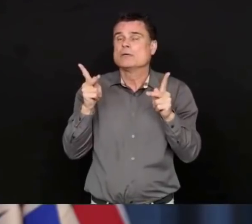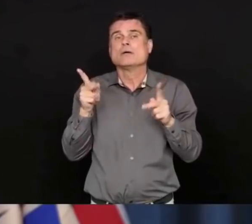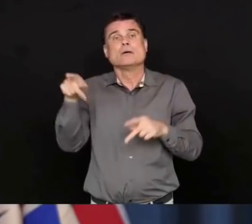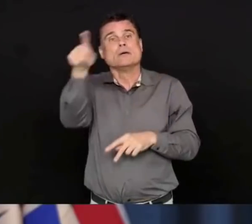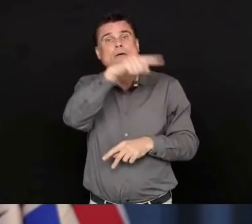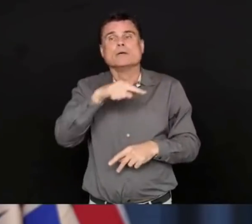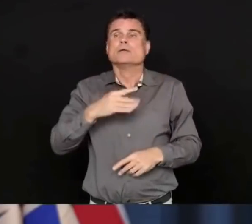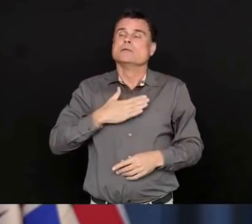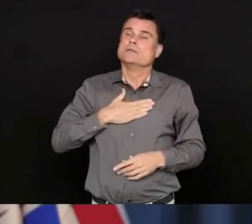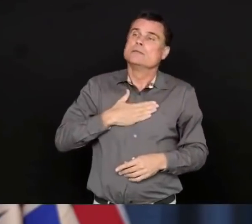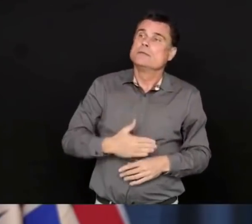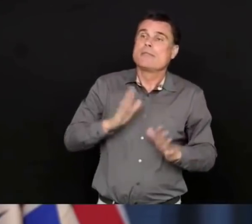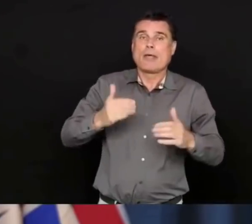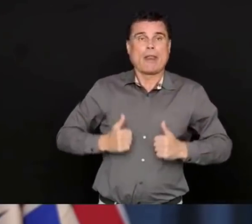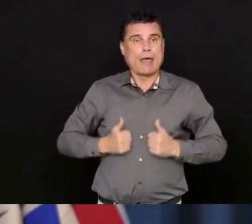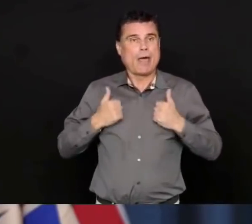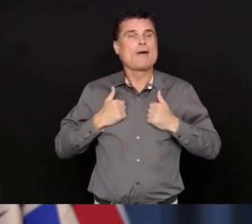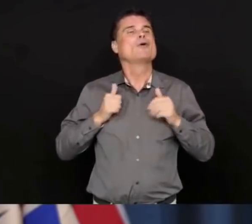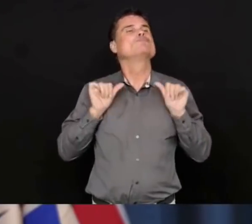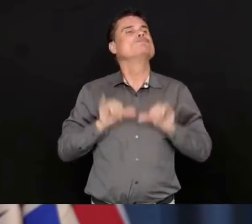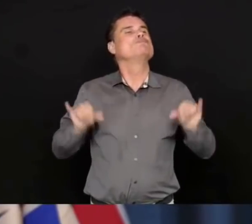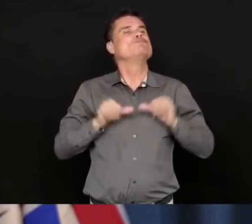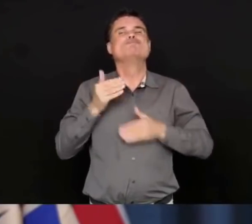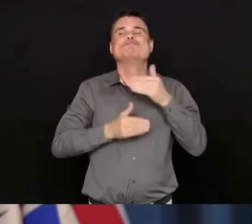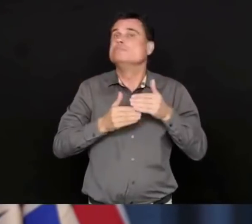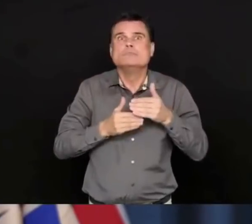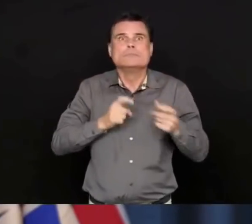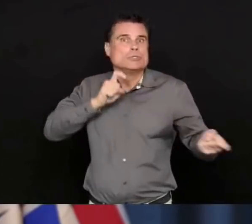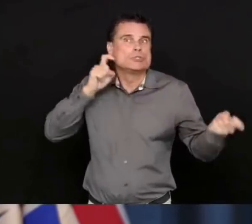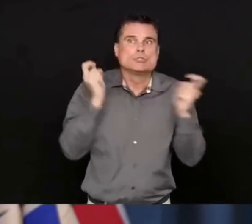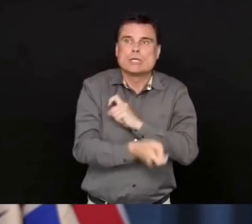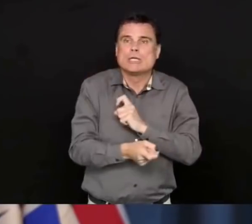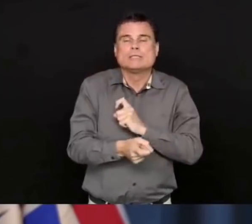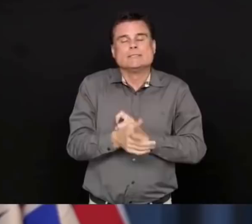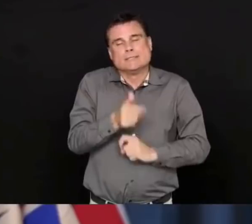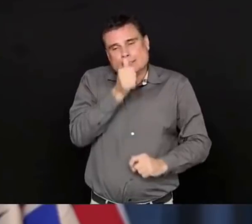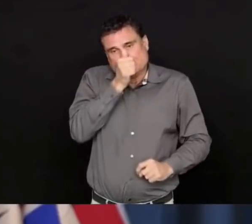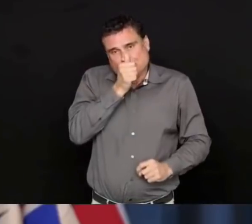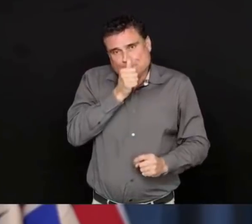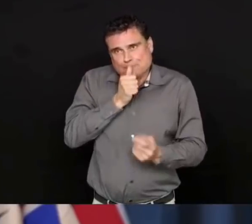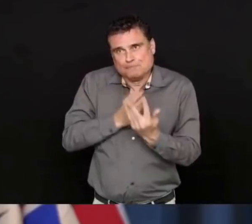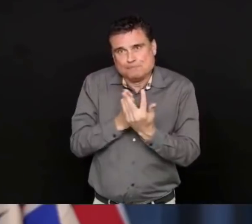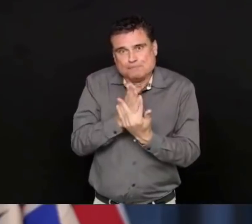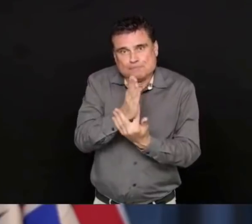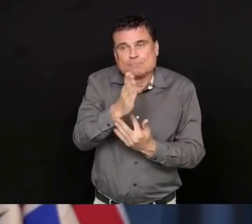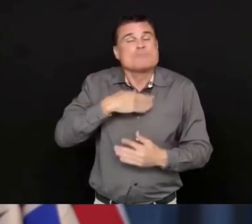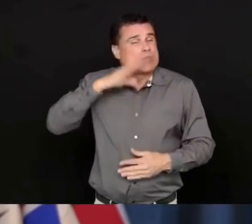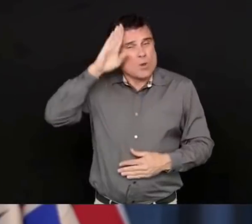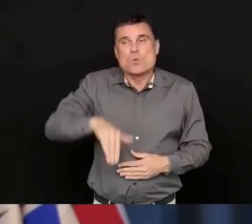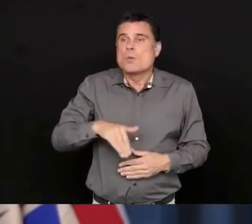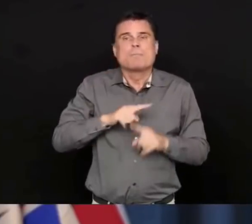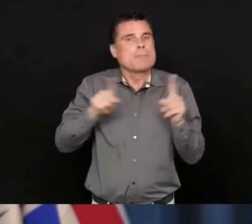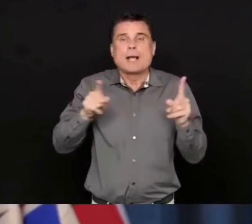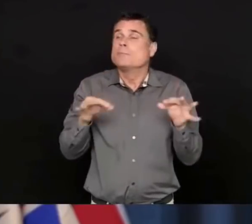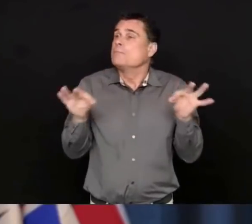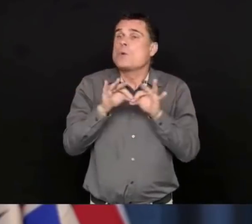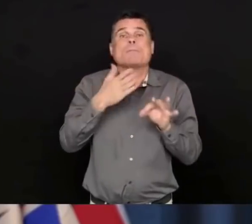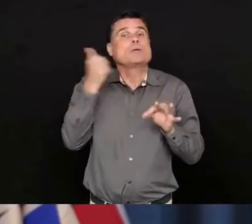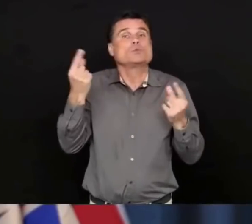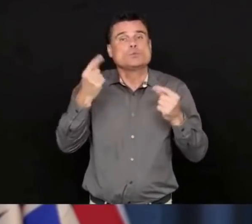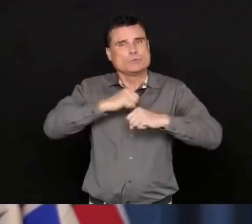best and everything we can to protect our families, our communities, our healthcare workers, and our healthcare system.